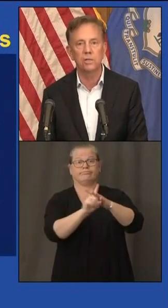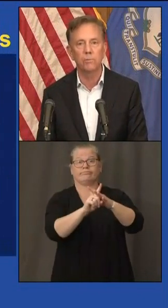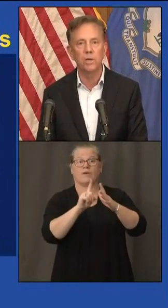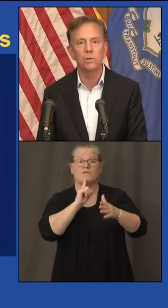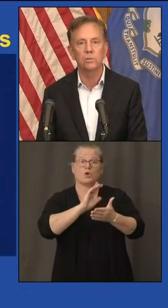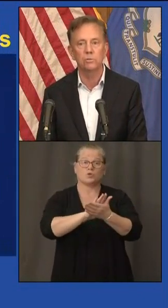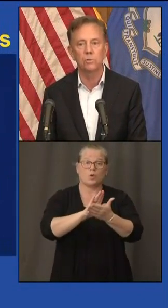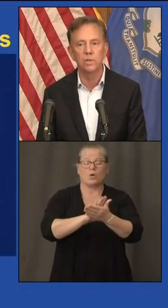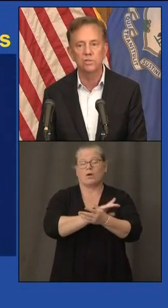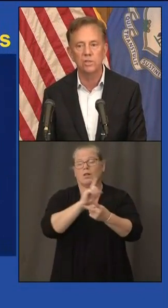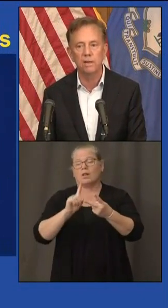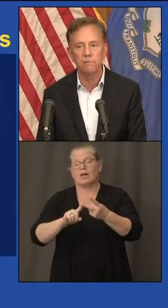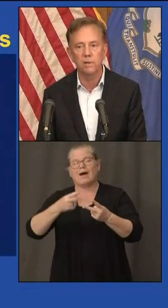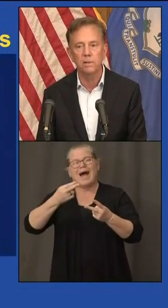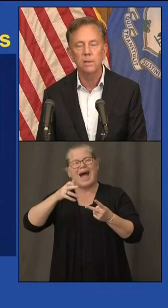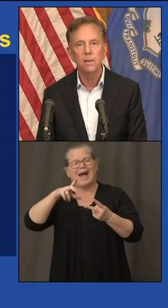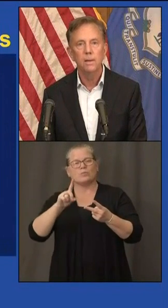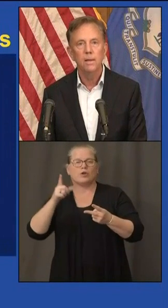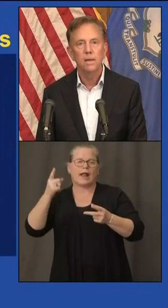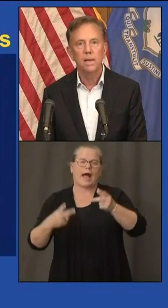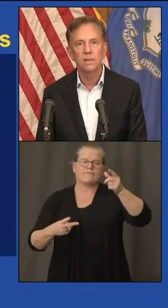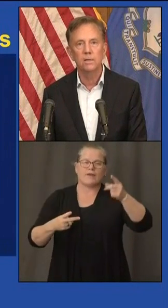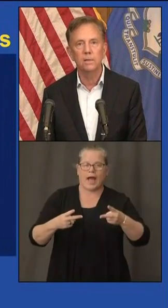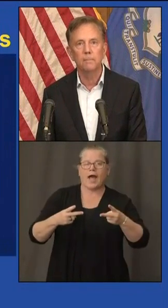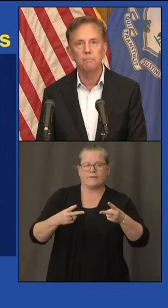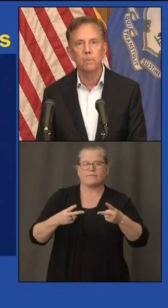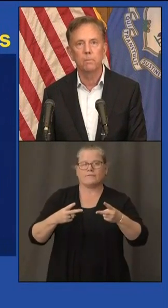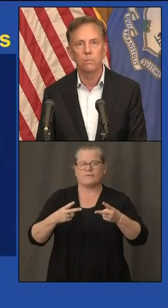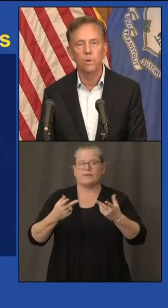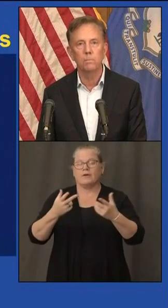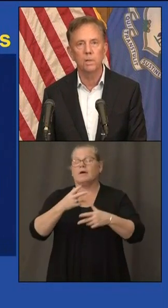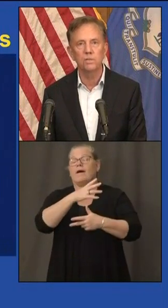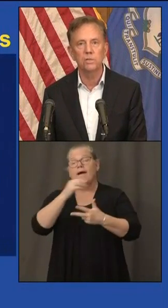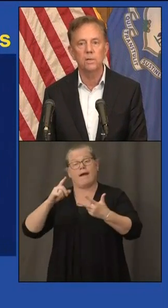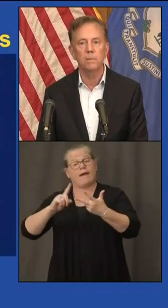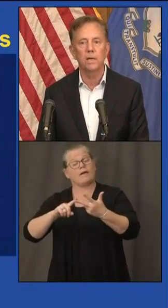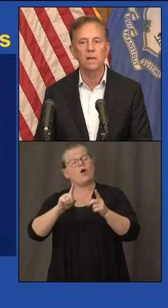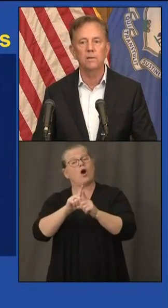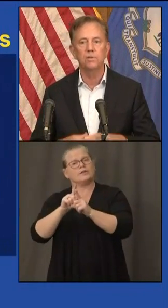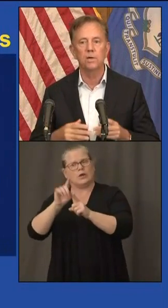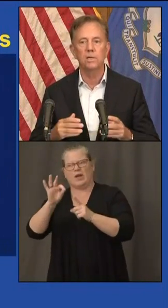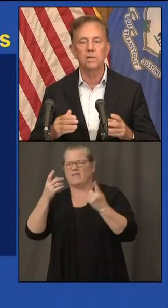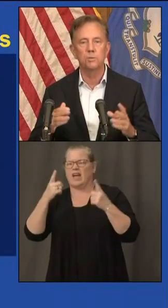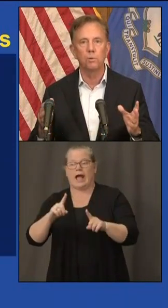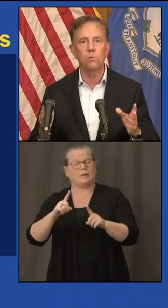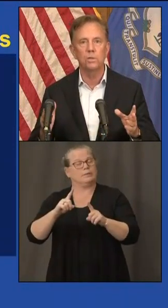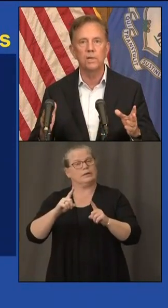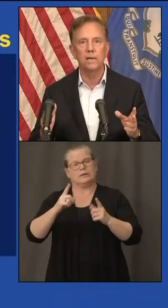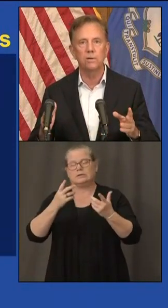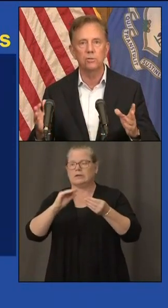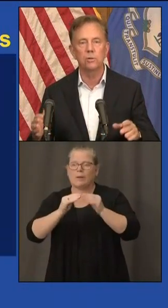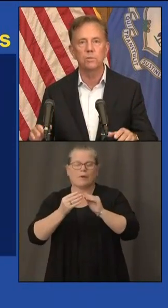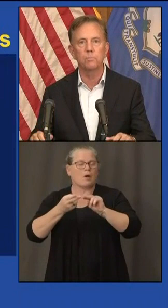changed and we couldn't do this safely and um what melissa and miguel have done is broken down in terms of